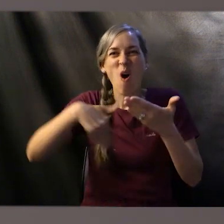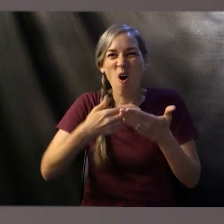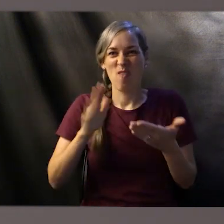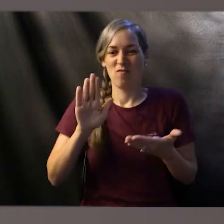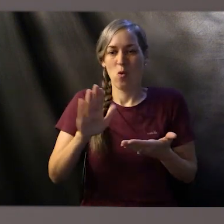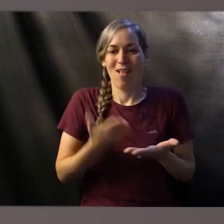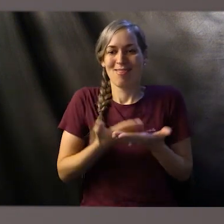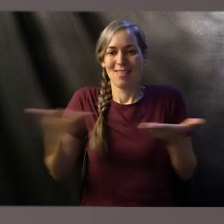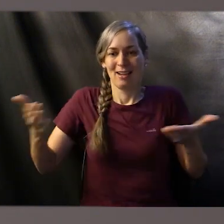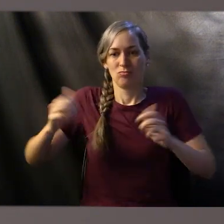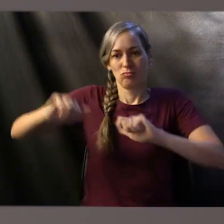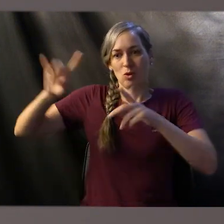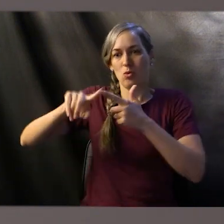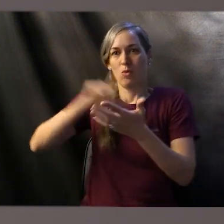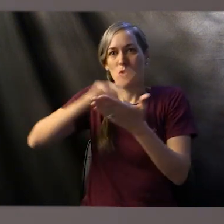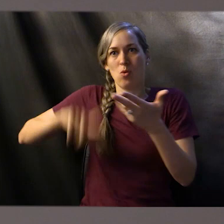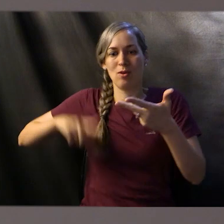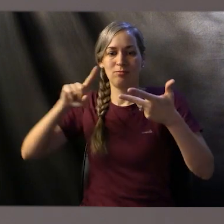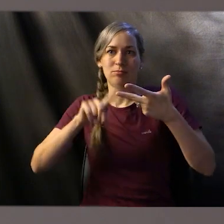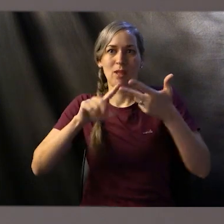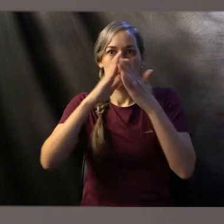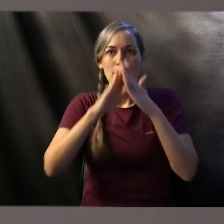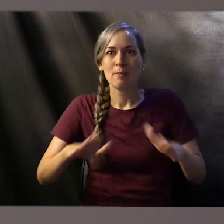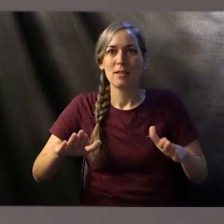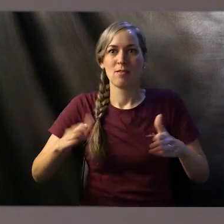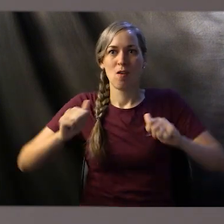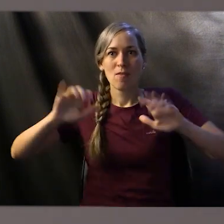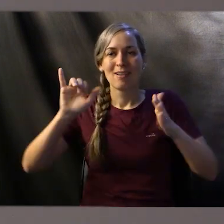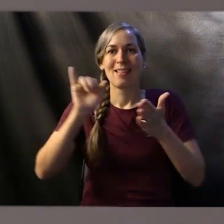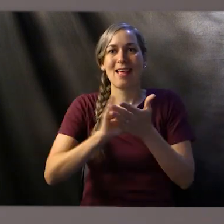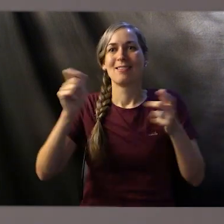peace offering was a celebration of having fellowship with the Lord.